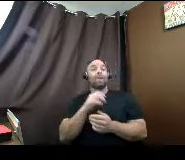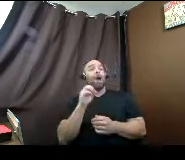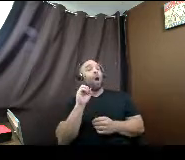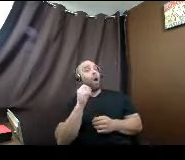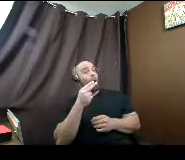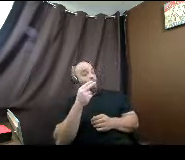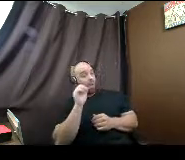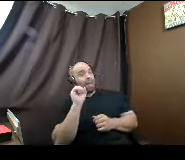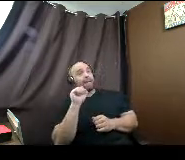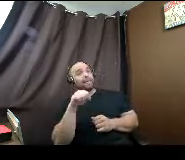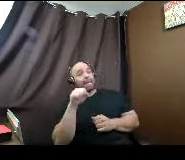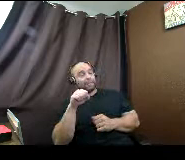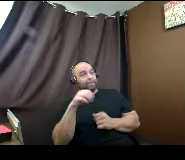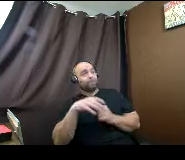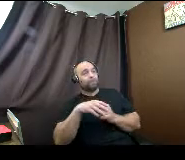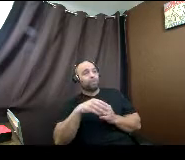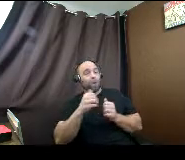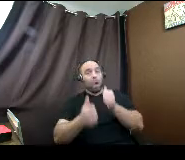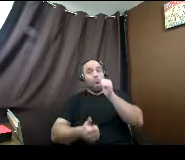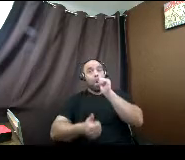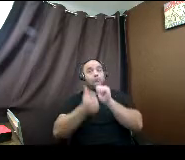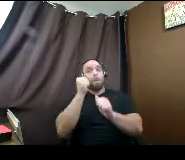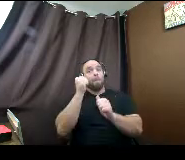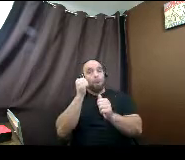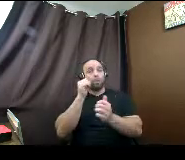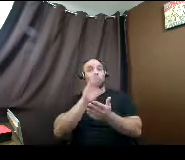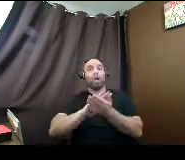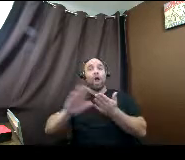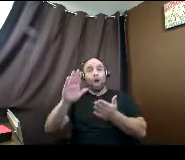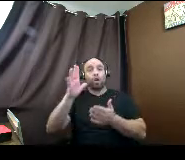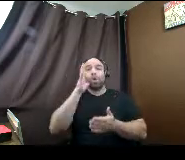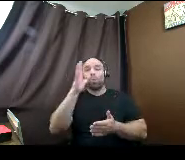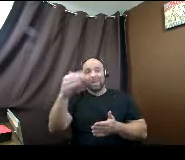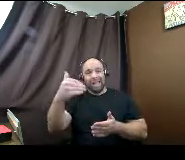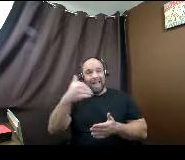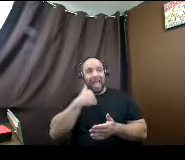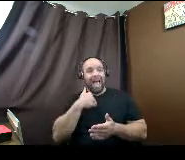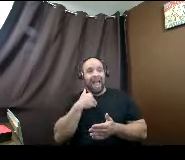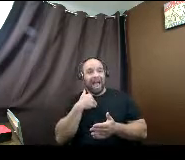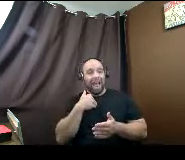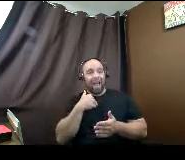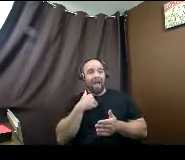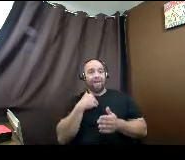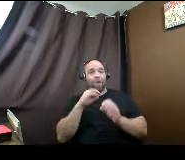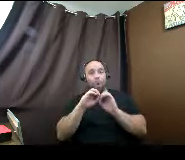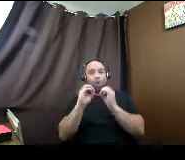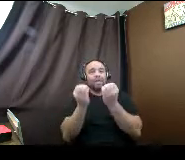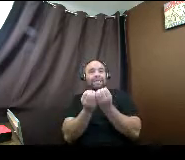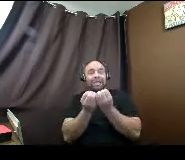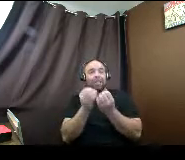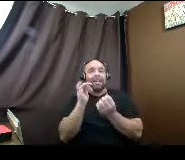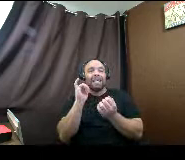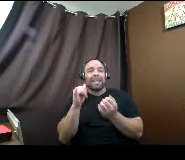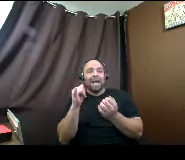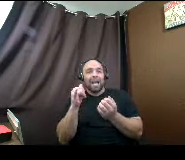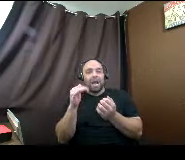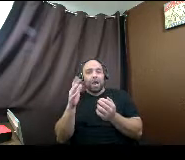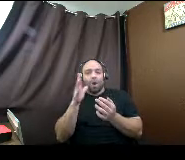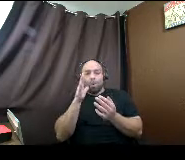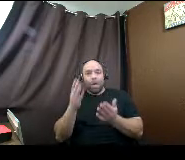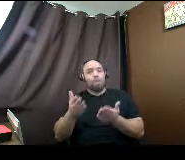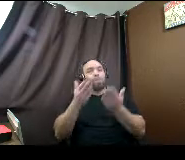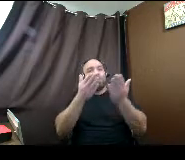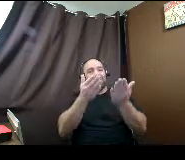most colleges will have a foundation that fundraisers. And part of their mission is to provide scholarships.